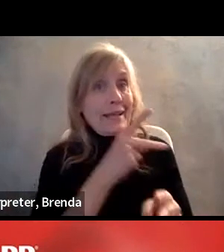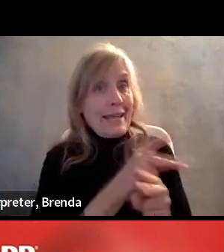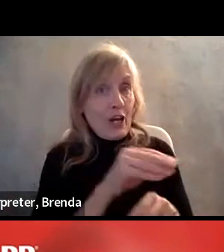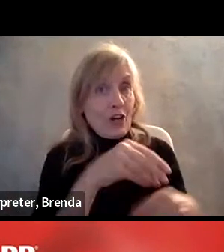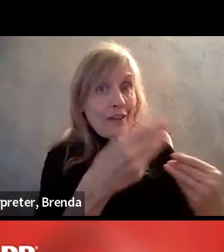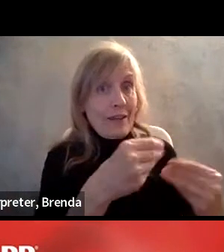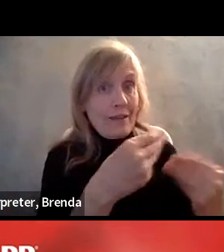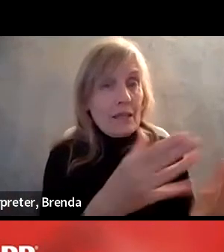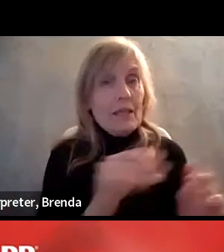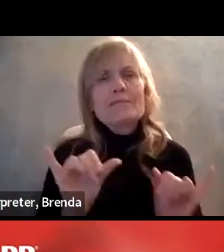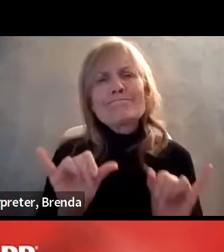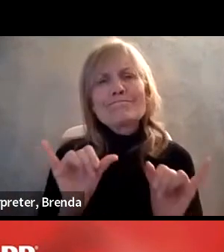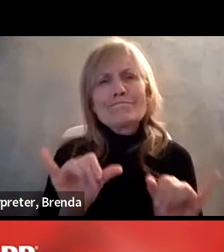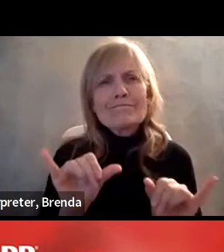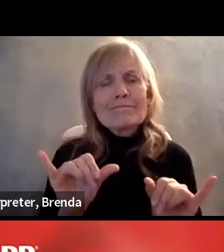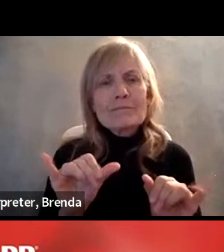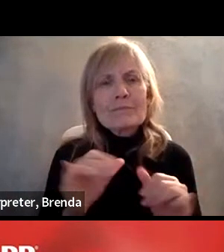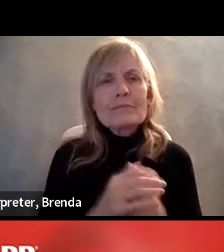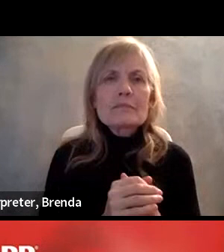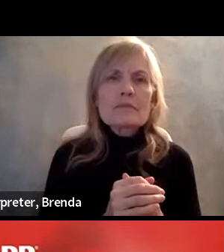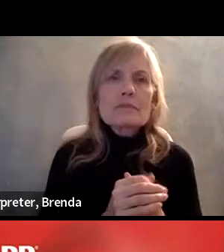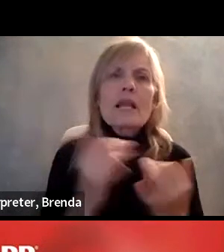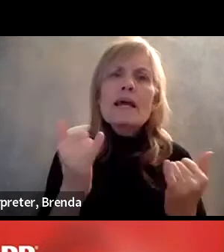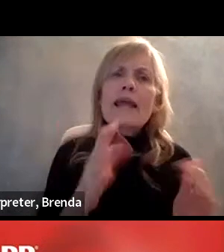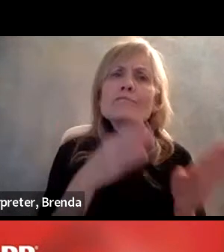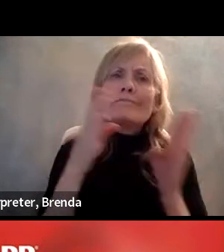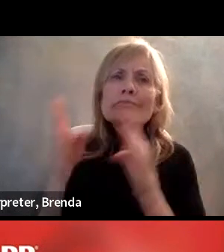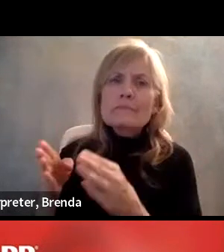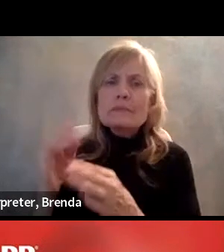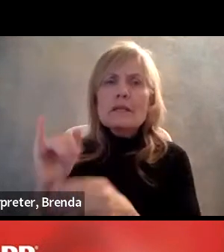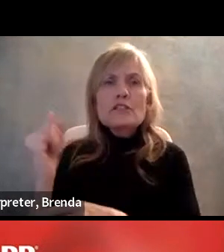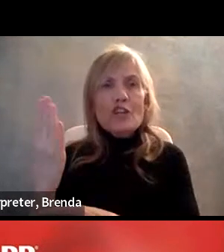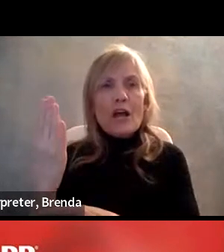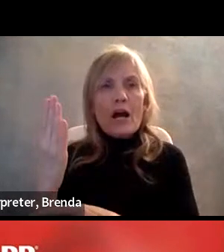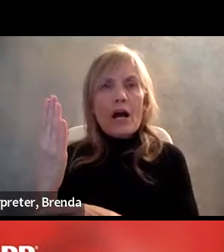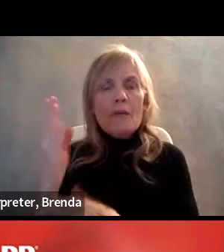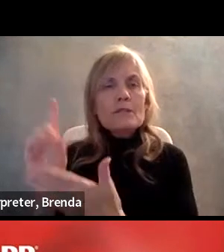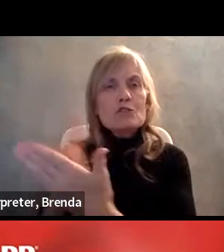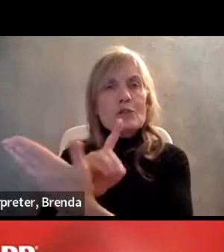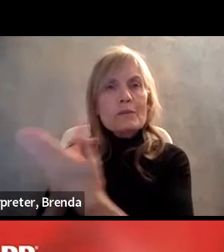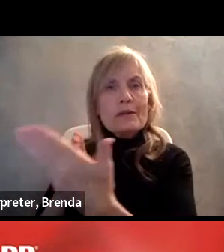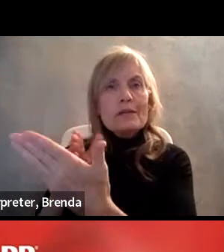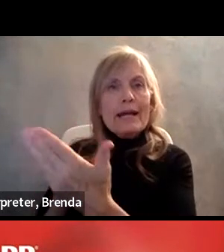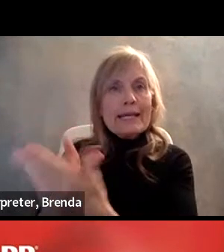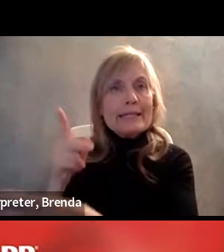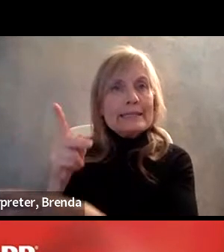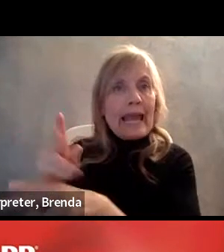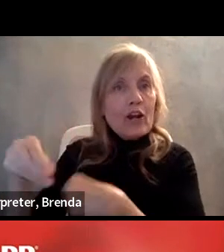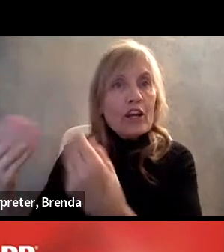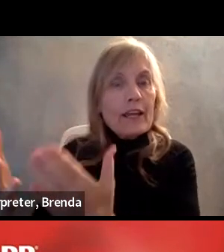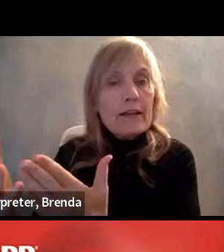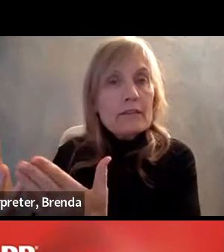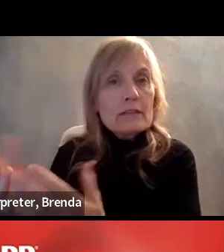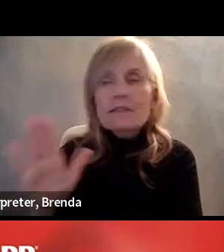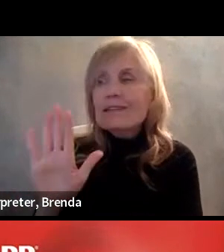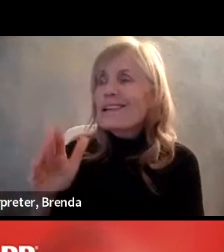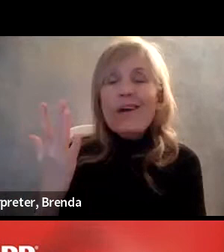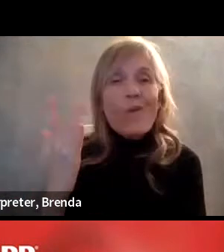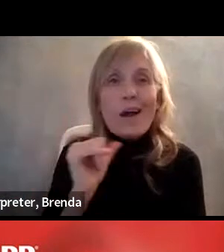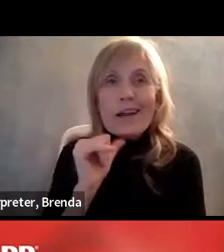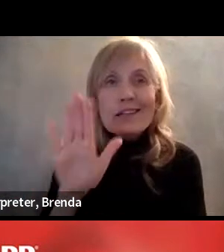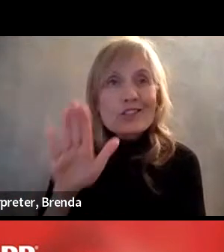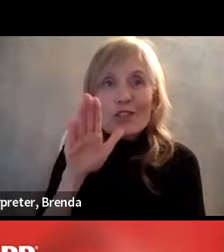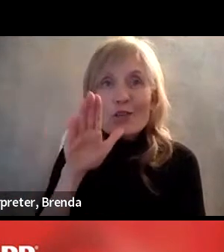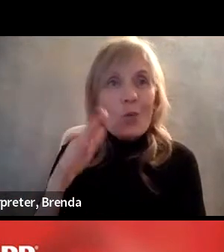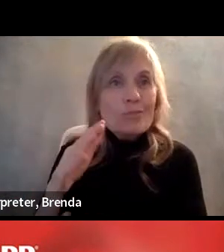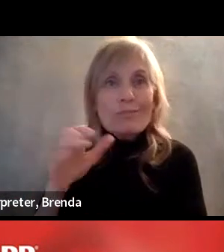um, you know, again, in terms of discrimination against caregivers, things like, well, why can't your wife just take your son to the